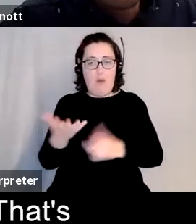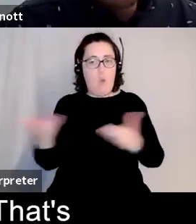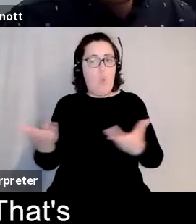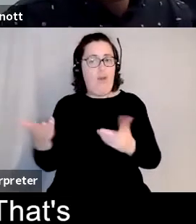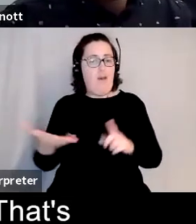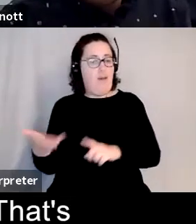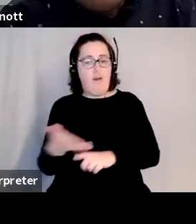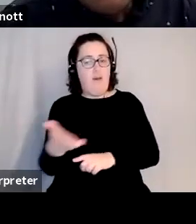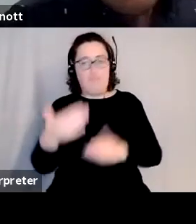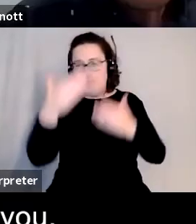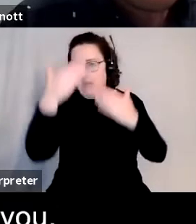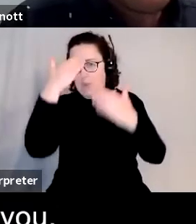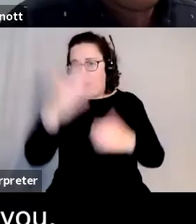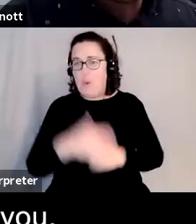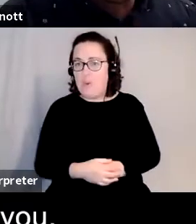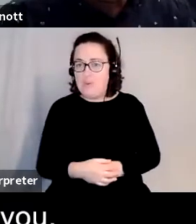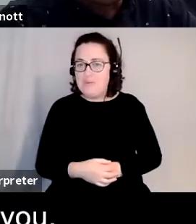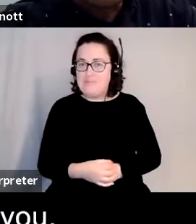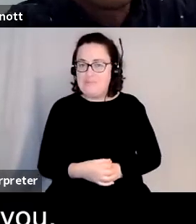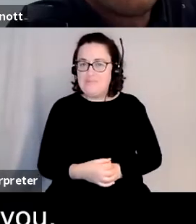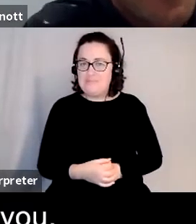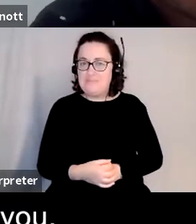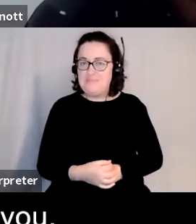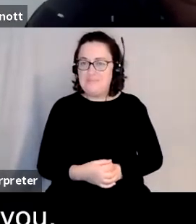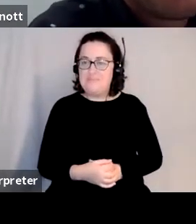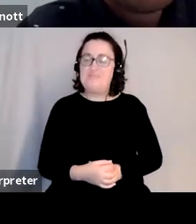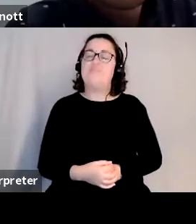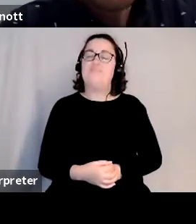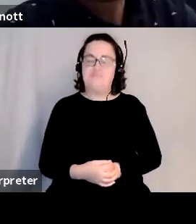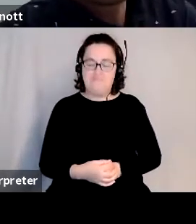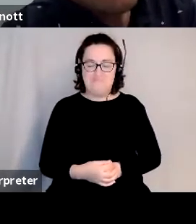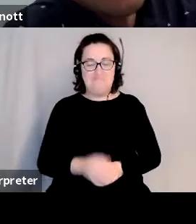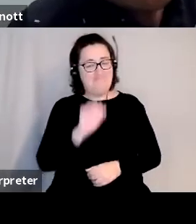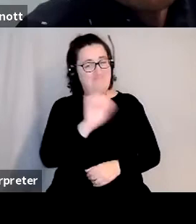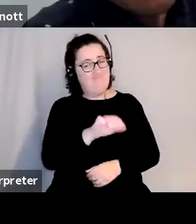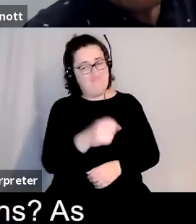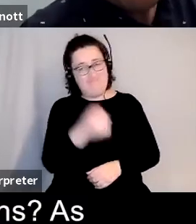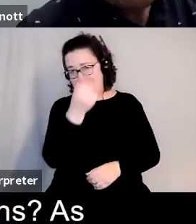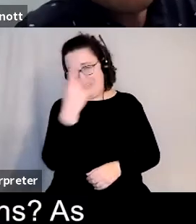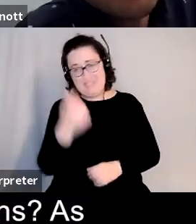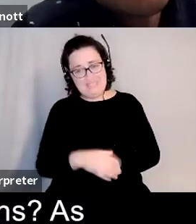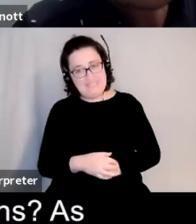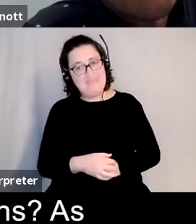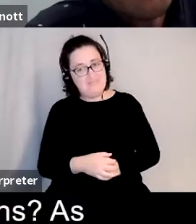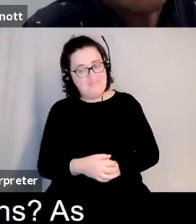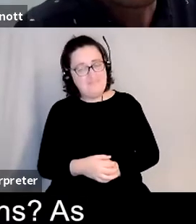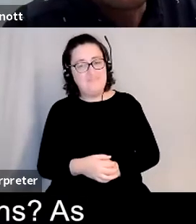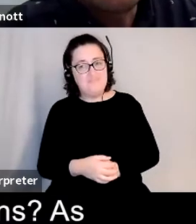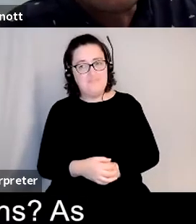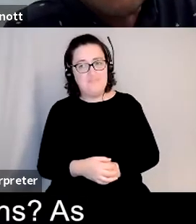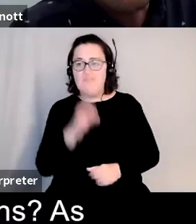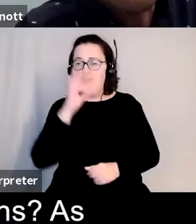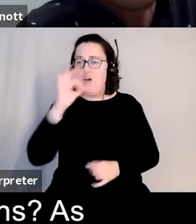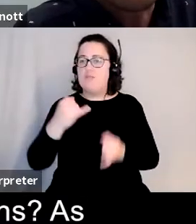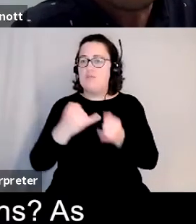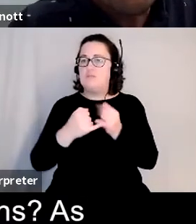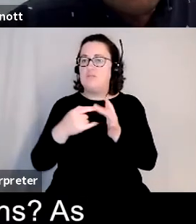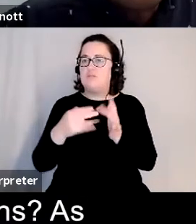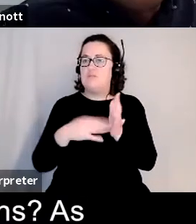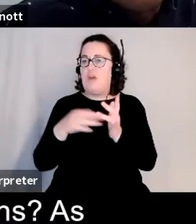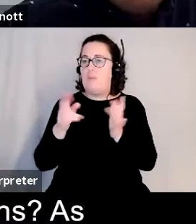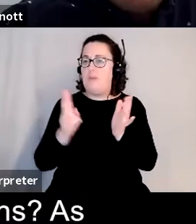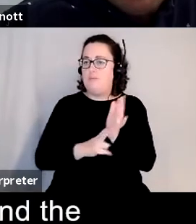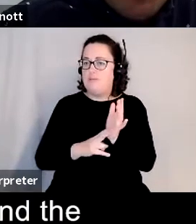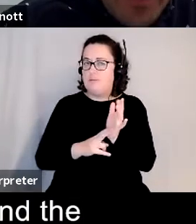that makes any sense indeed indeed thank you thank you keith um simon what what are your reflections as you have you talked